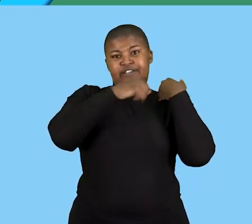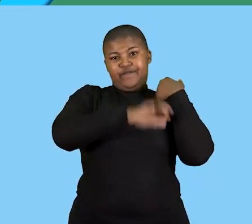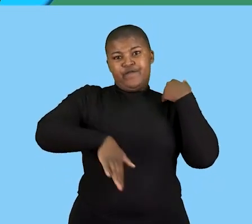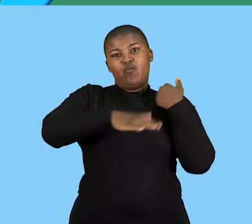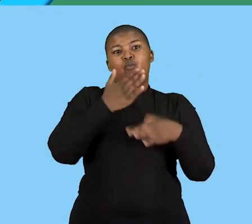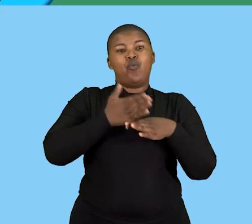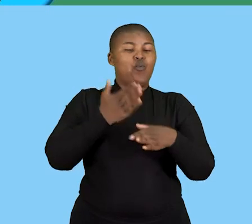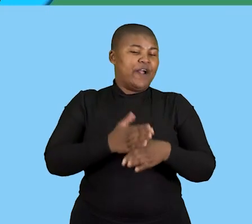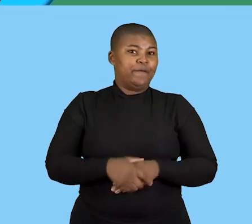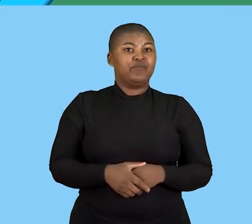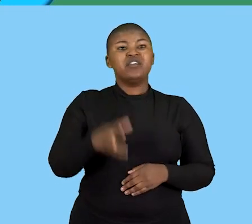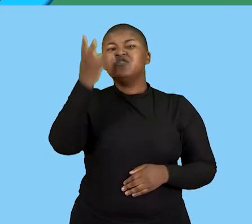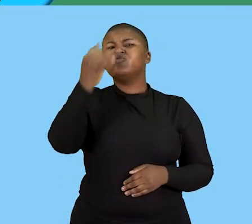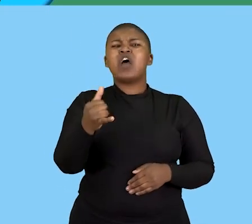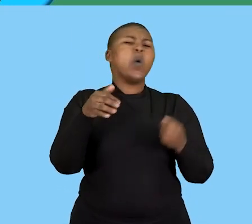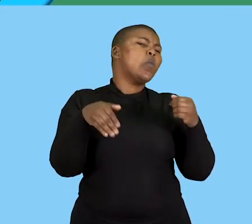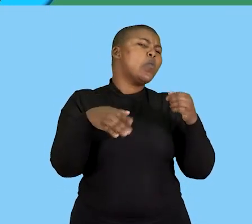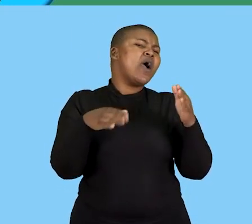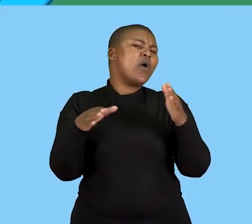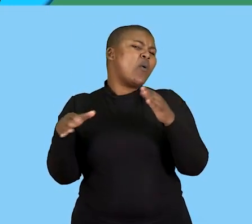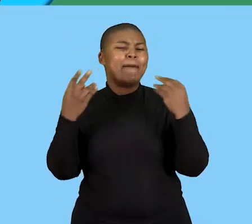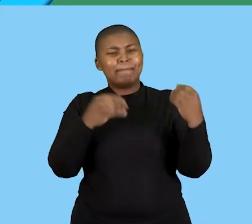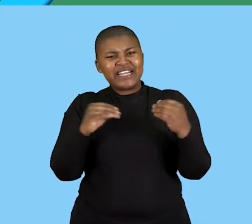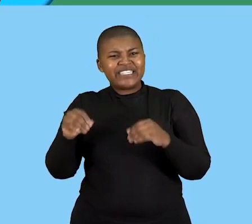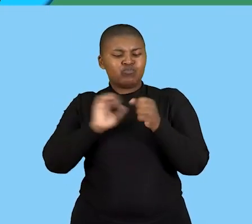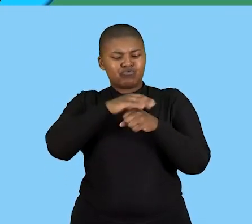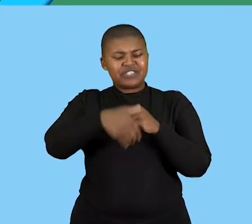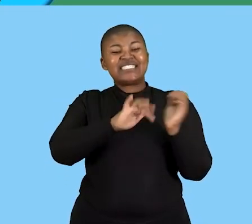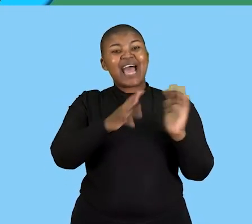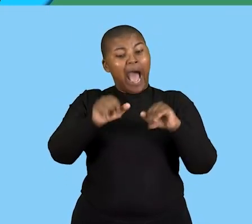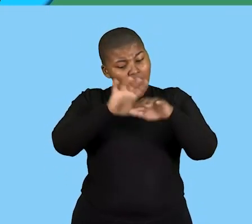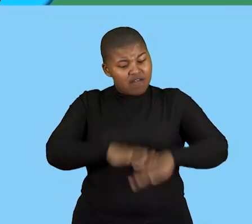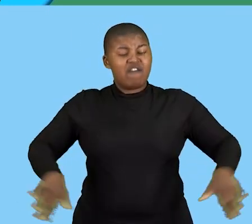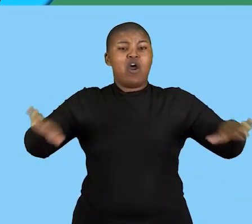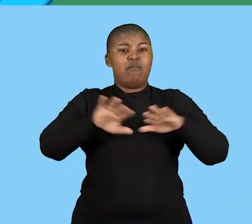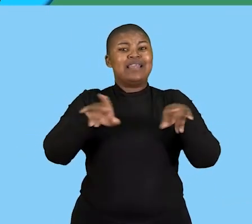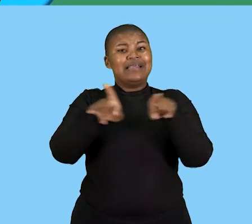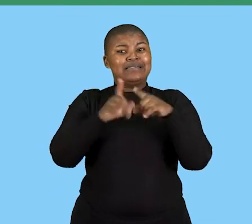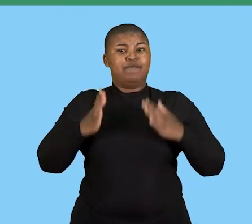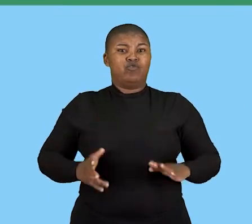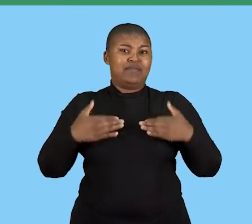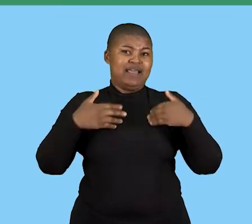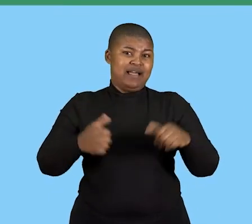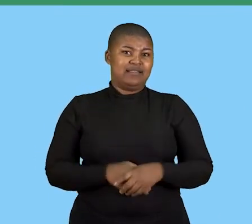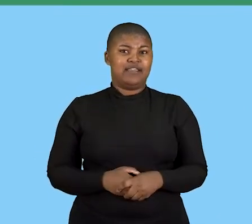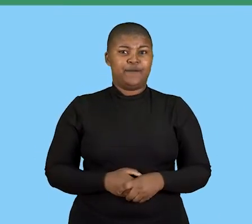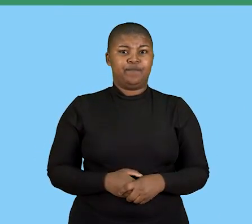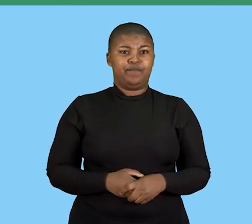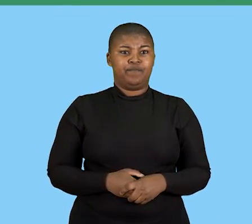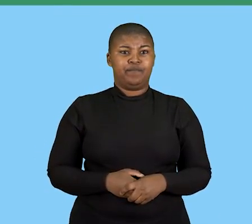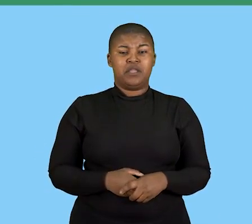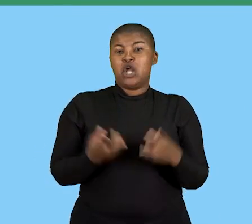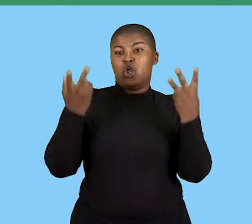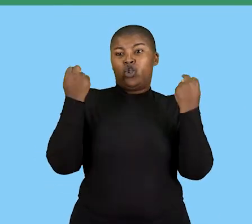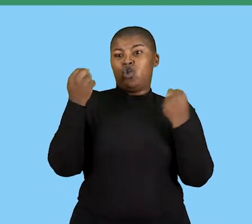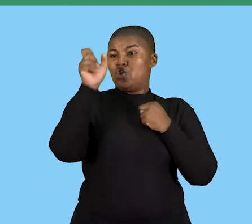businesses may use to protect the environment and human health in the business. Thereafter, we looked into